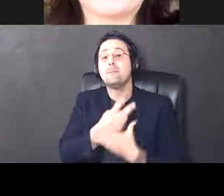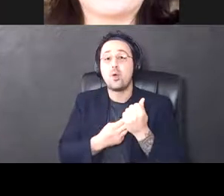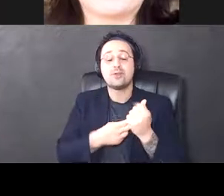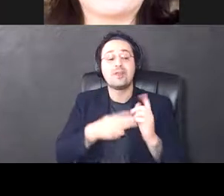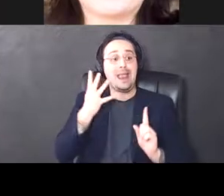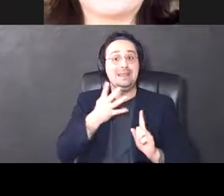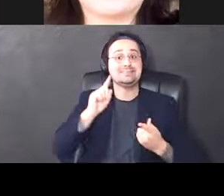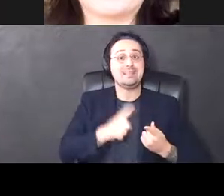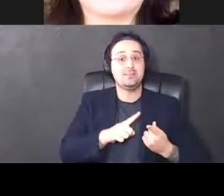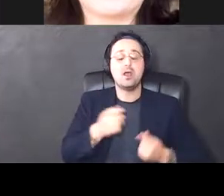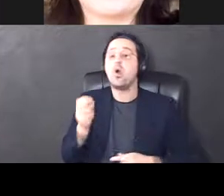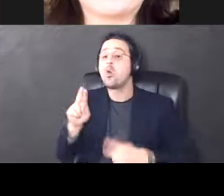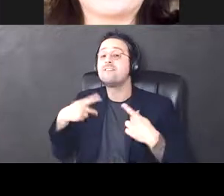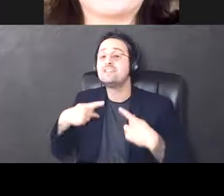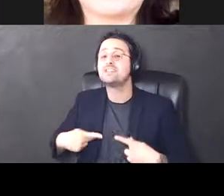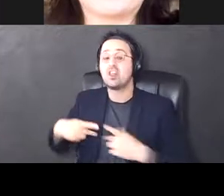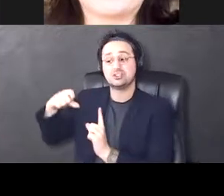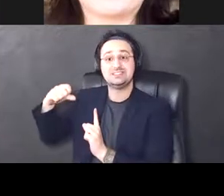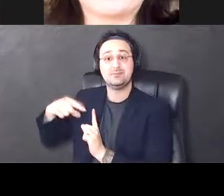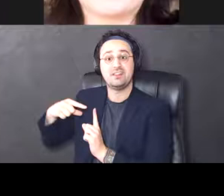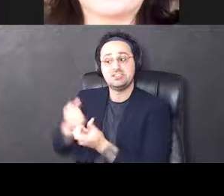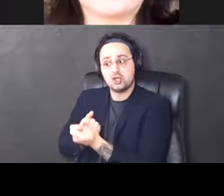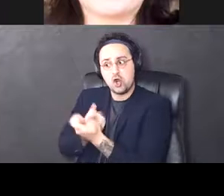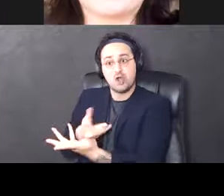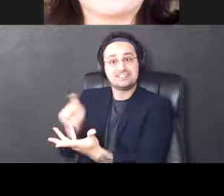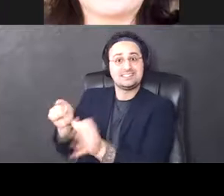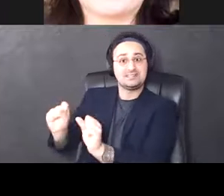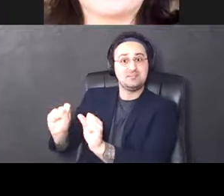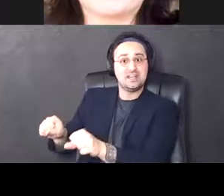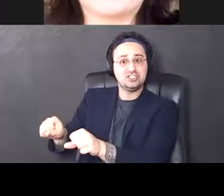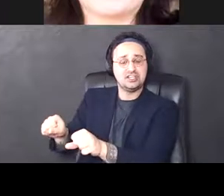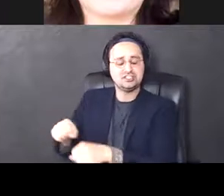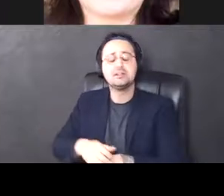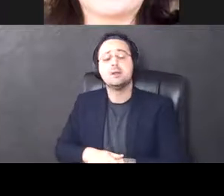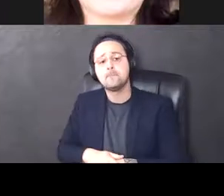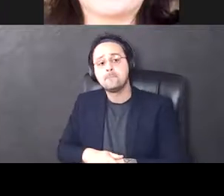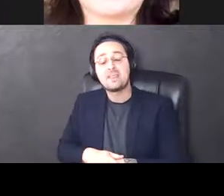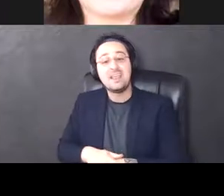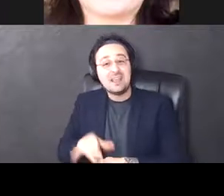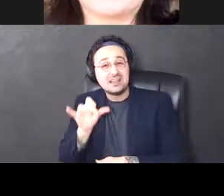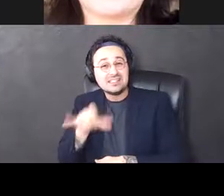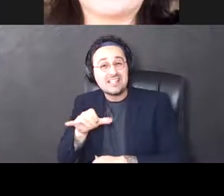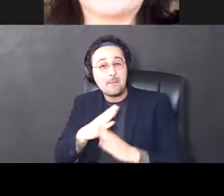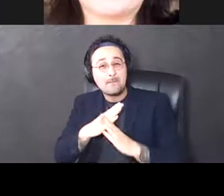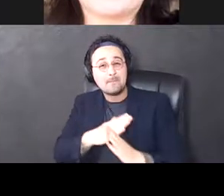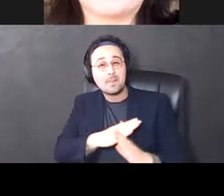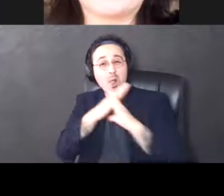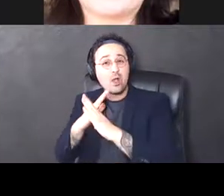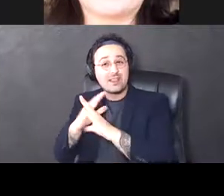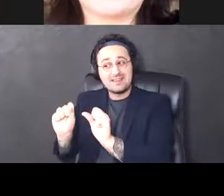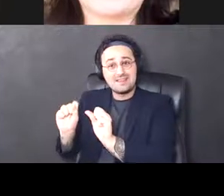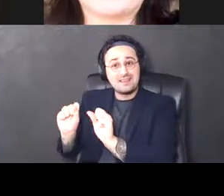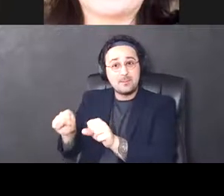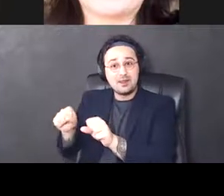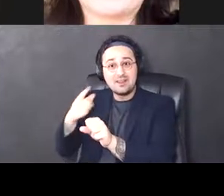physiological stimulation can drive this potentiation, is that blocking the ability to